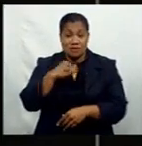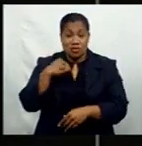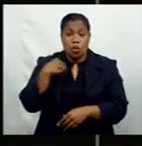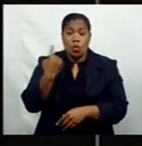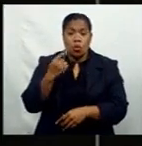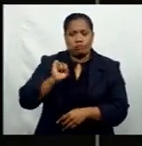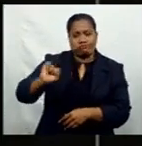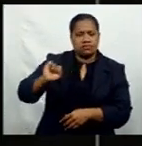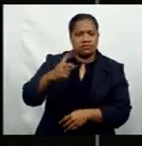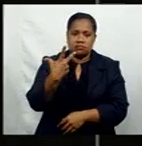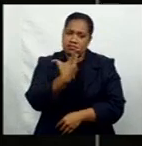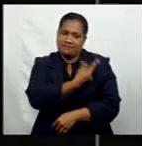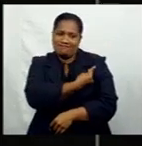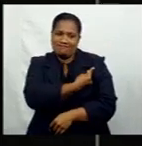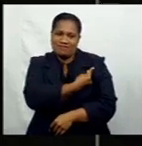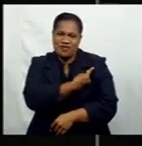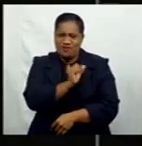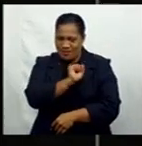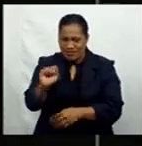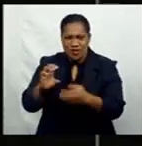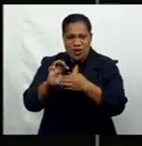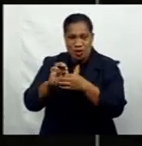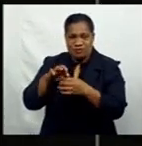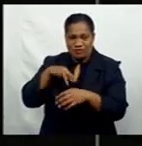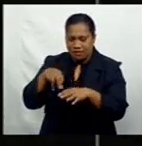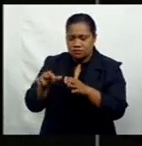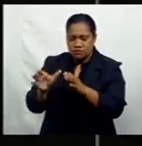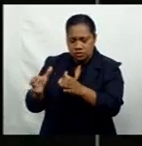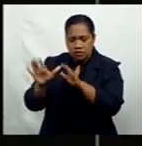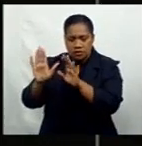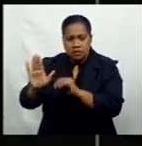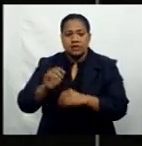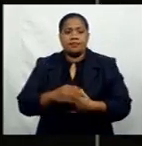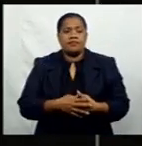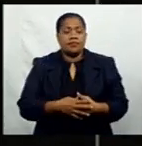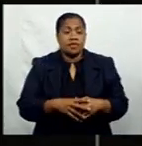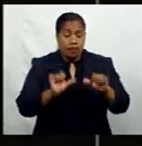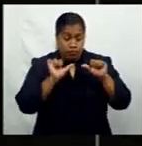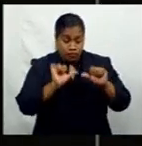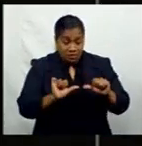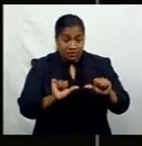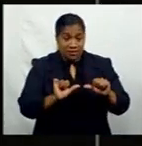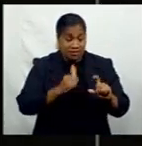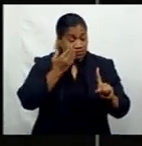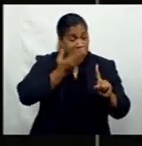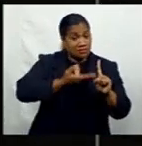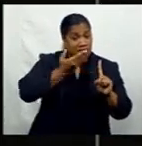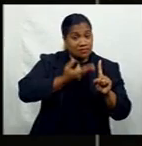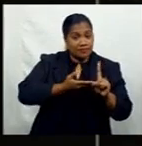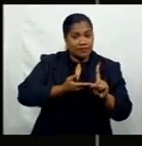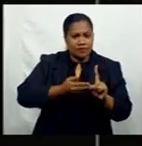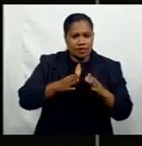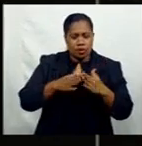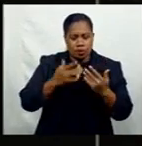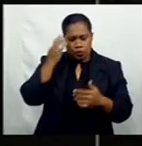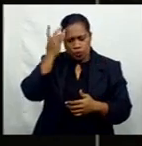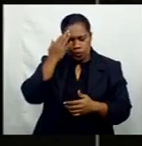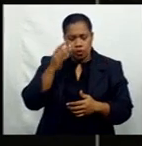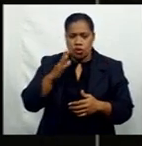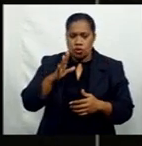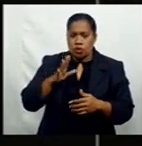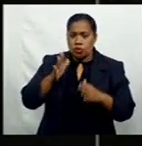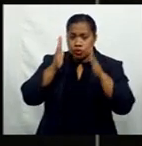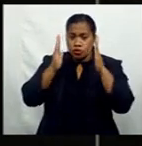don't want to vaccinate. Speaking to FBC News, President Reverend Ili Vuniswai says the major concern of the church is the